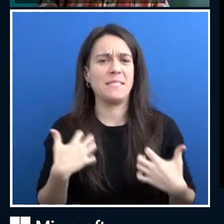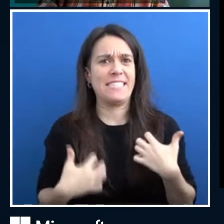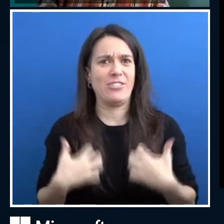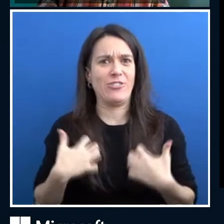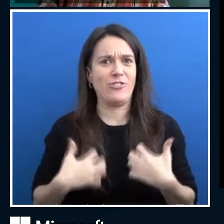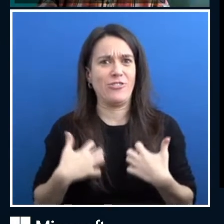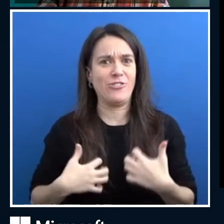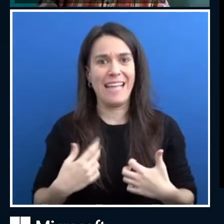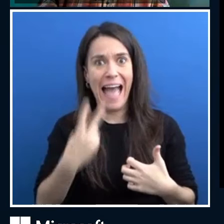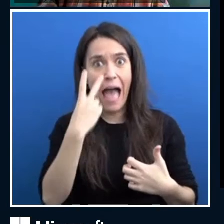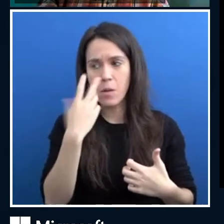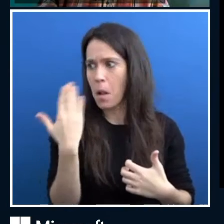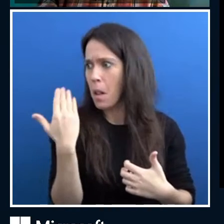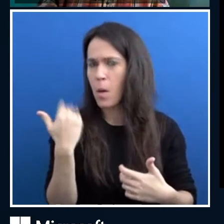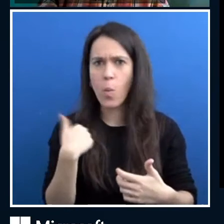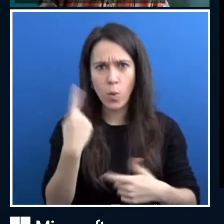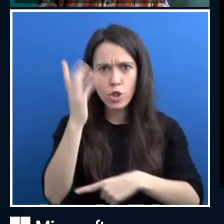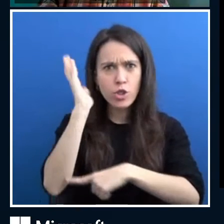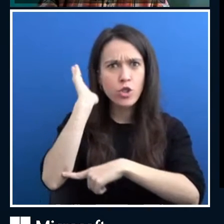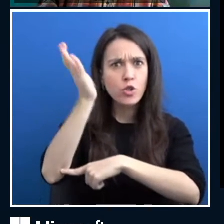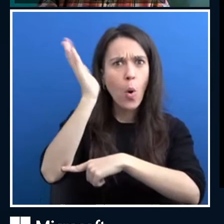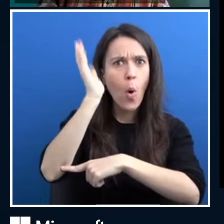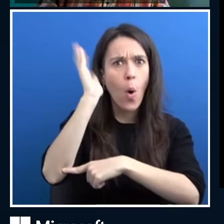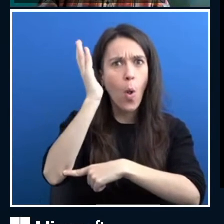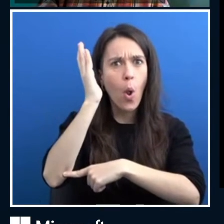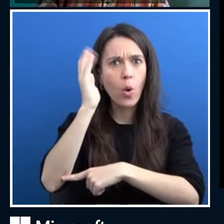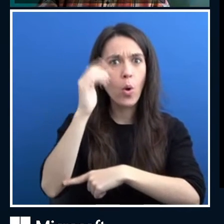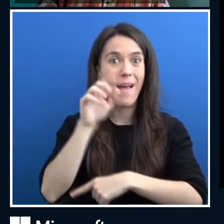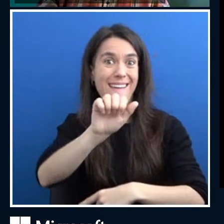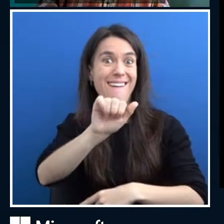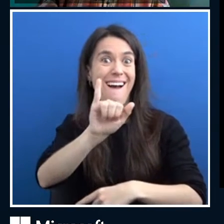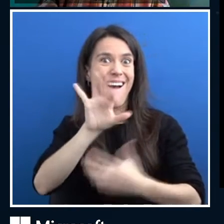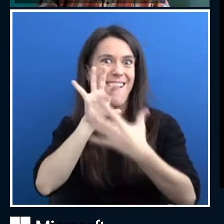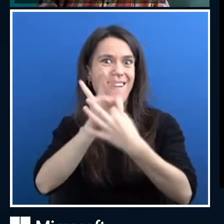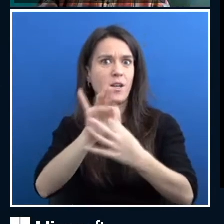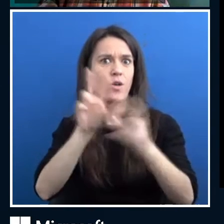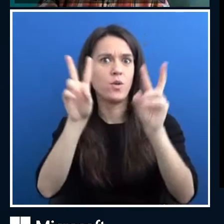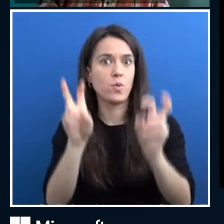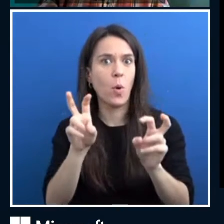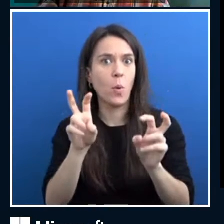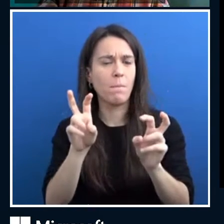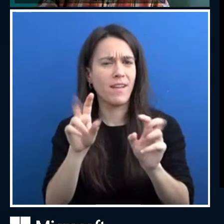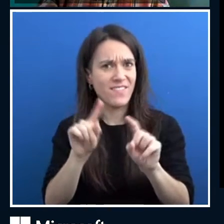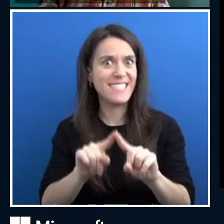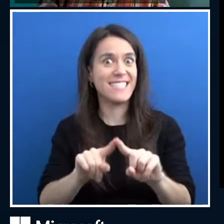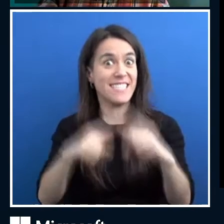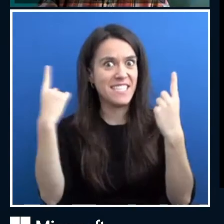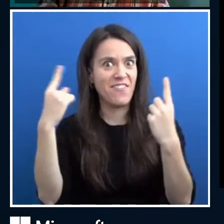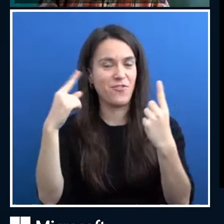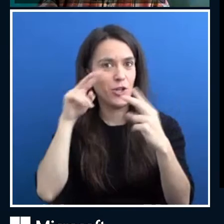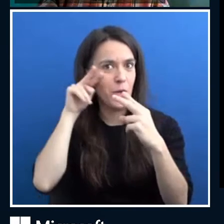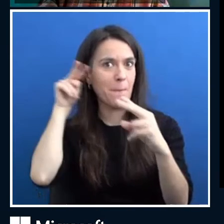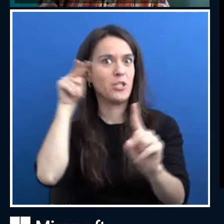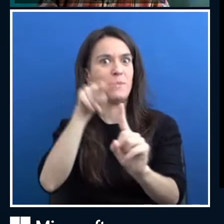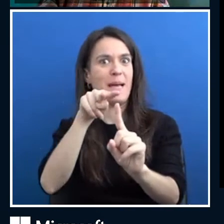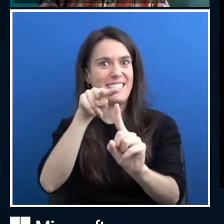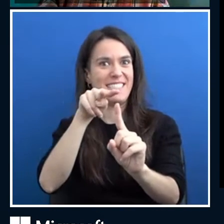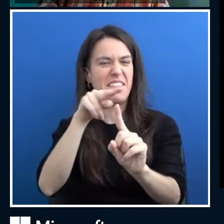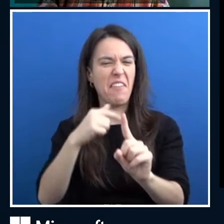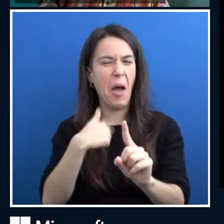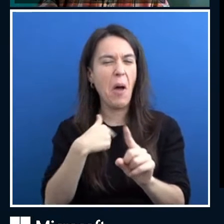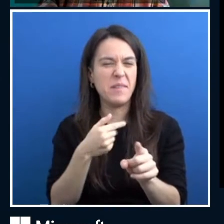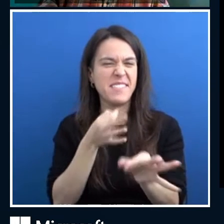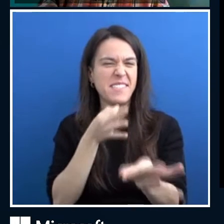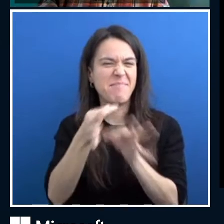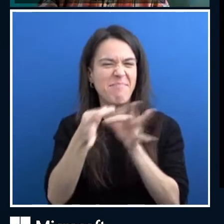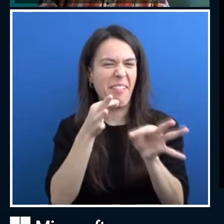happened, an ethical AI talk, and it just took a very different perspective. And so I kind of wanted to share with you very briefly, um,